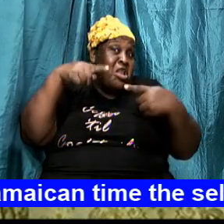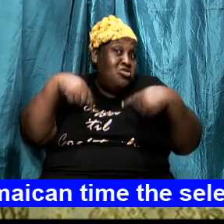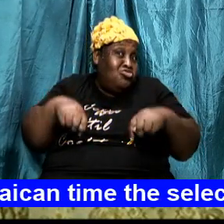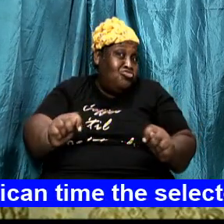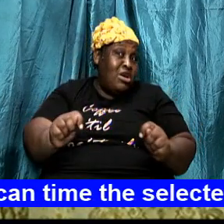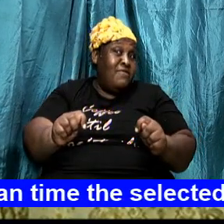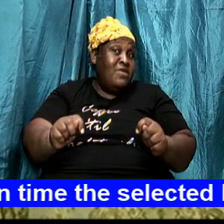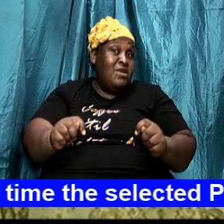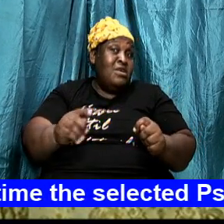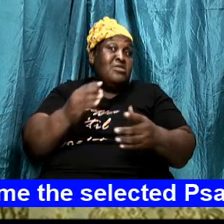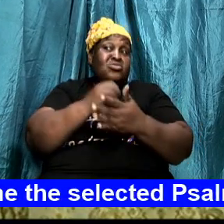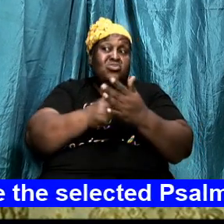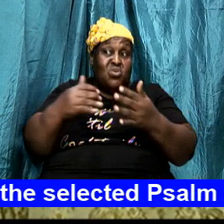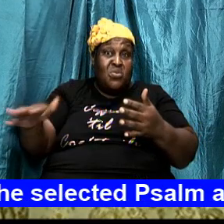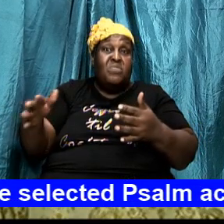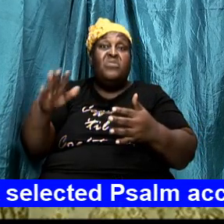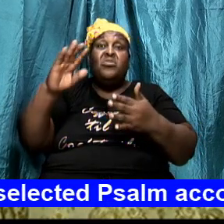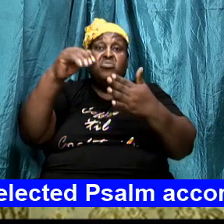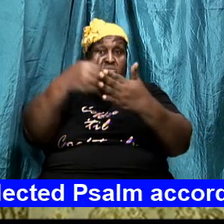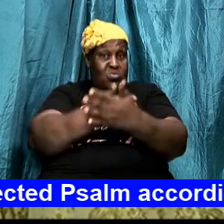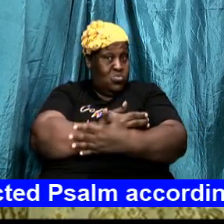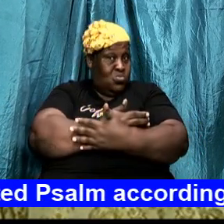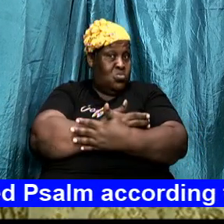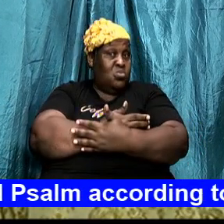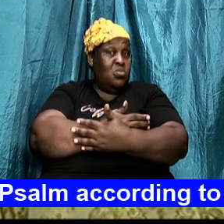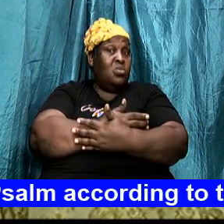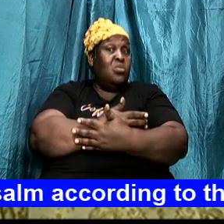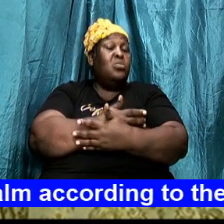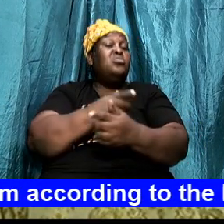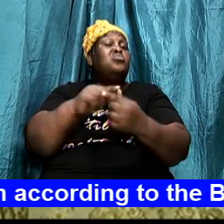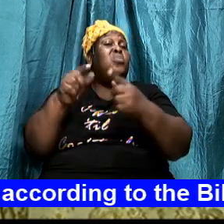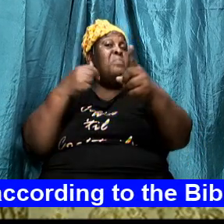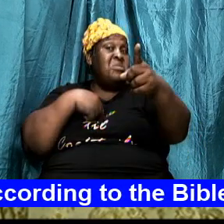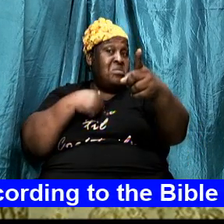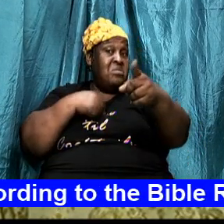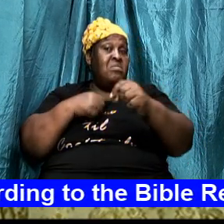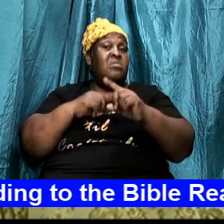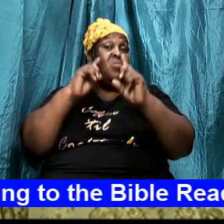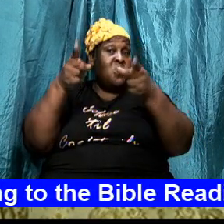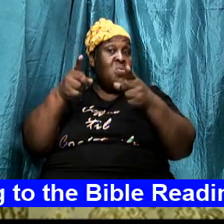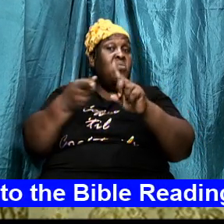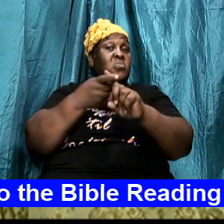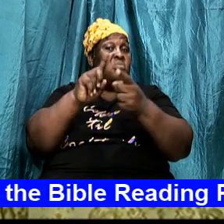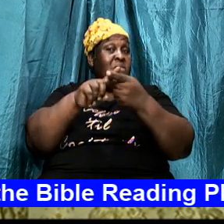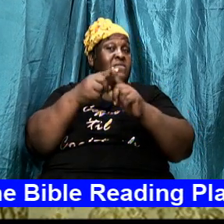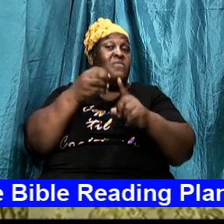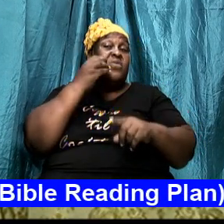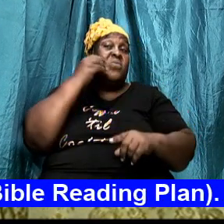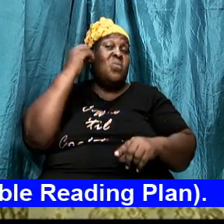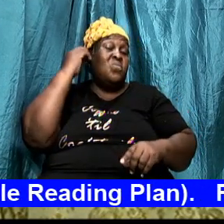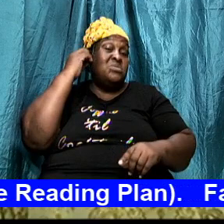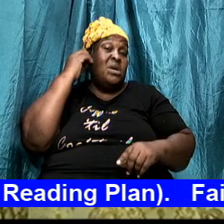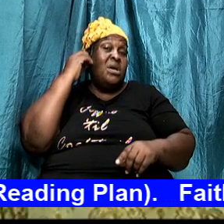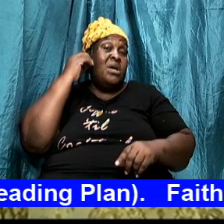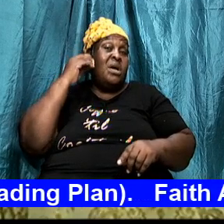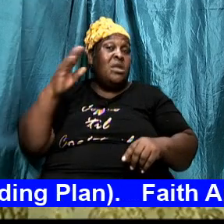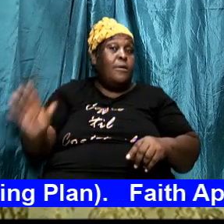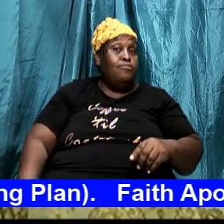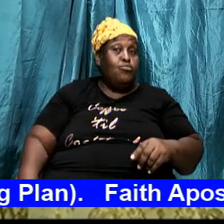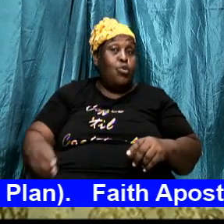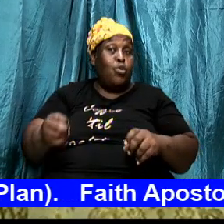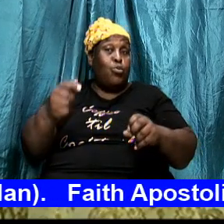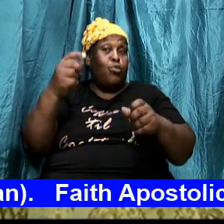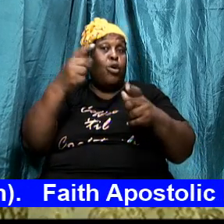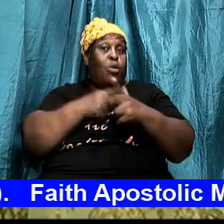something new the Holy Ghost experience was new I went to a friend's house and the dog rushed down on me